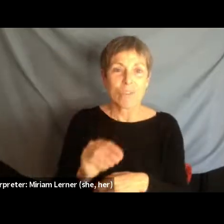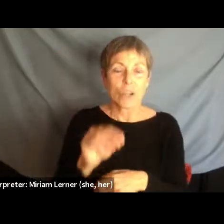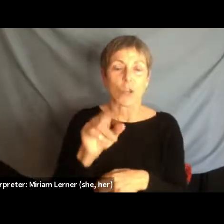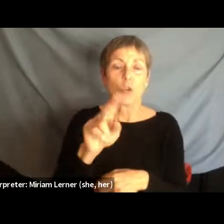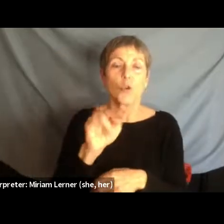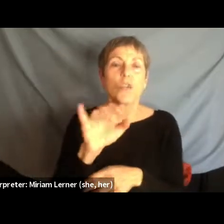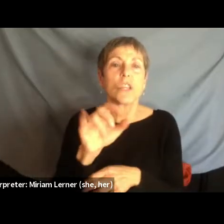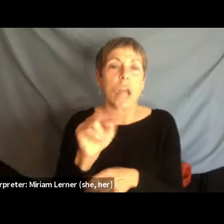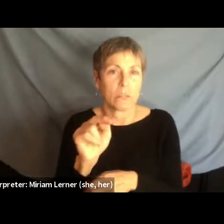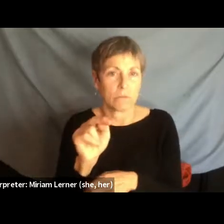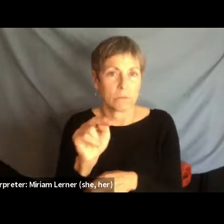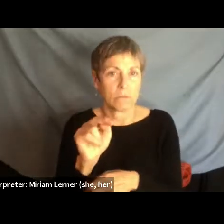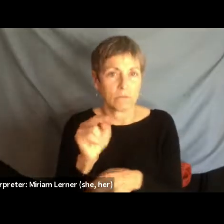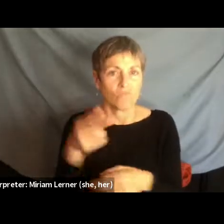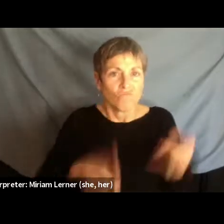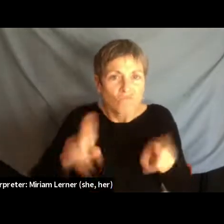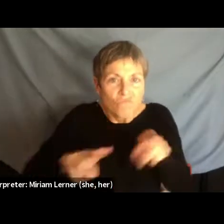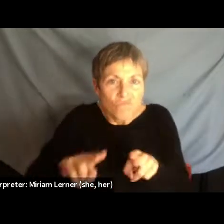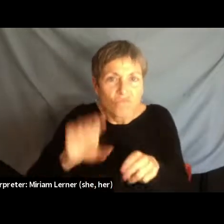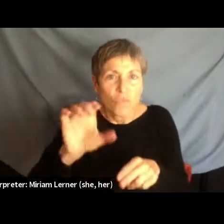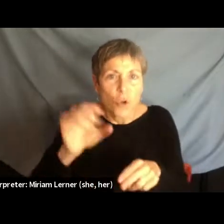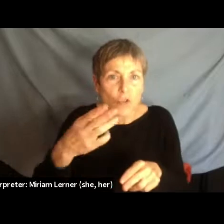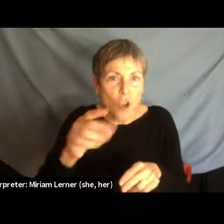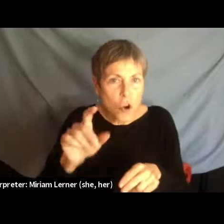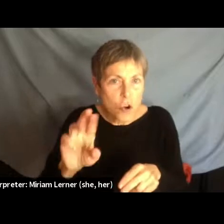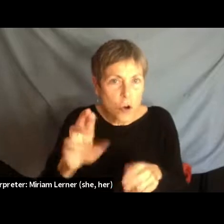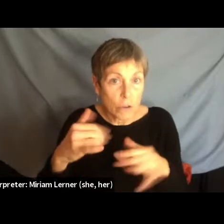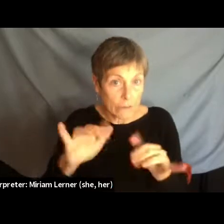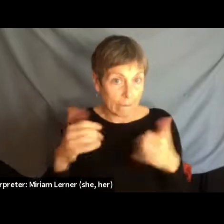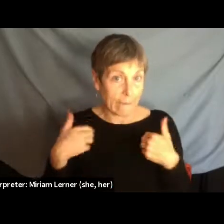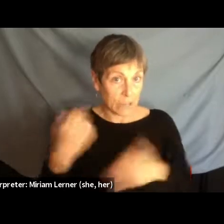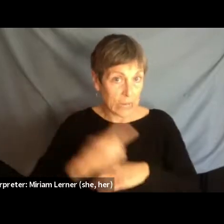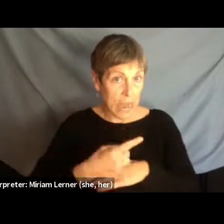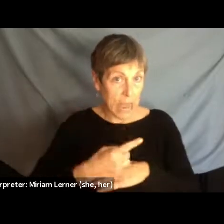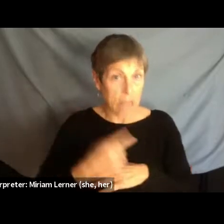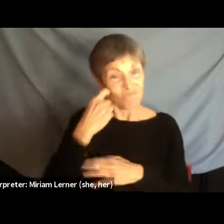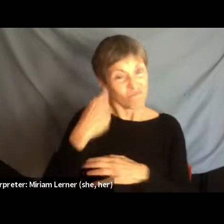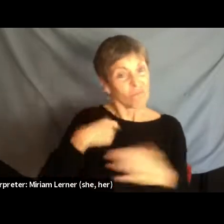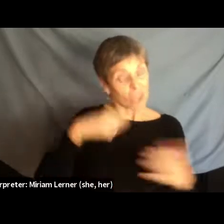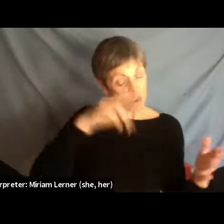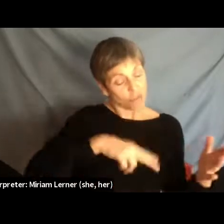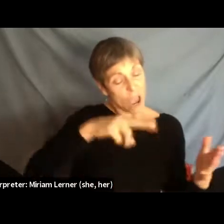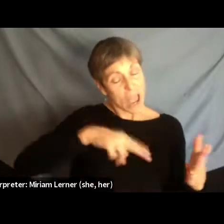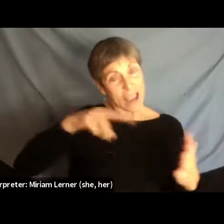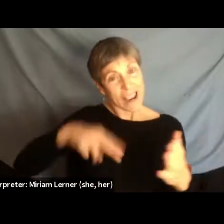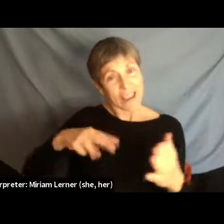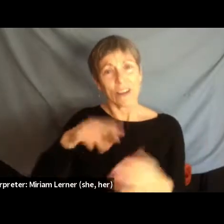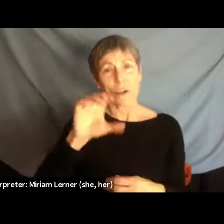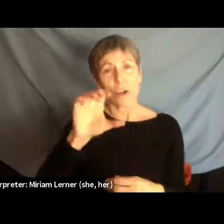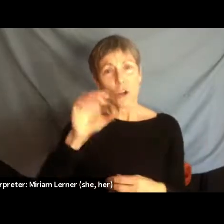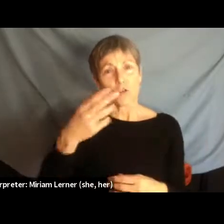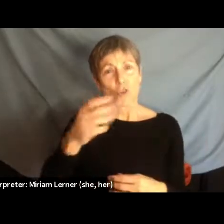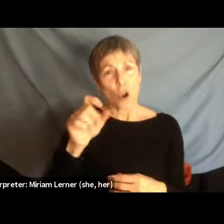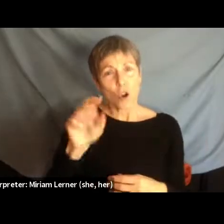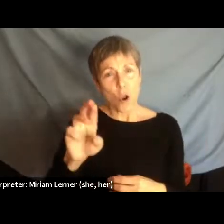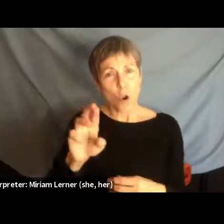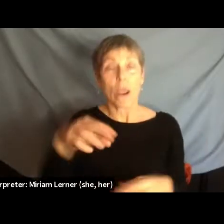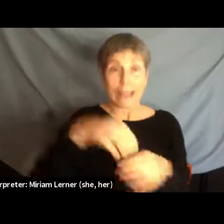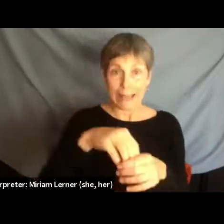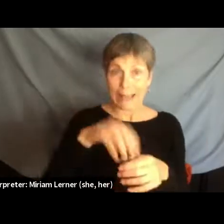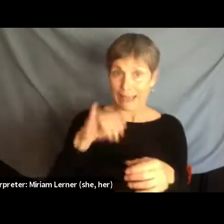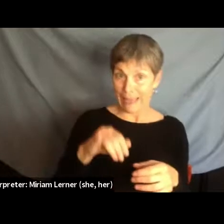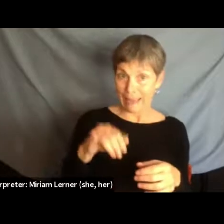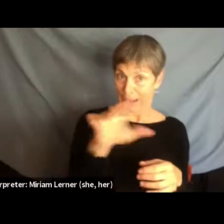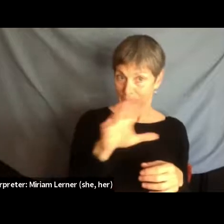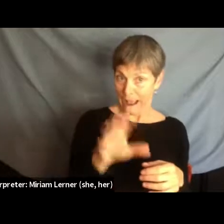today. But it's really interesting that I was reading the charter the other day, and in the African Union charter, right, this came